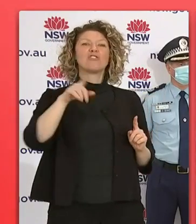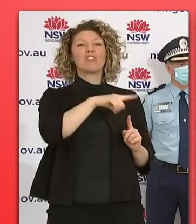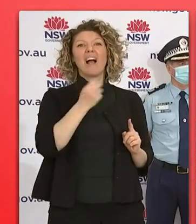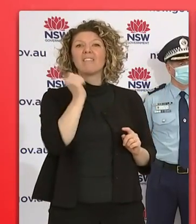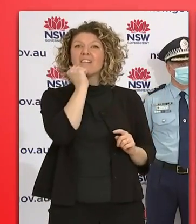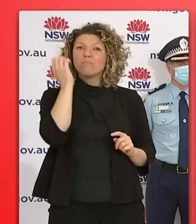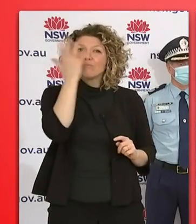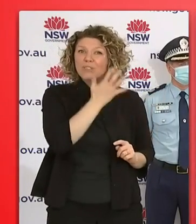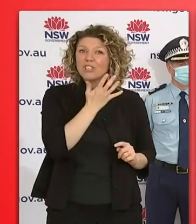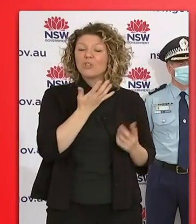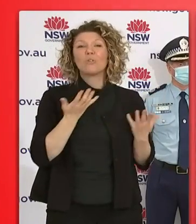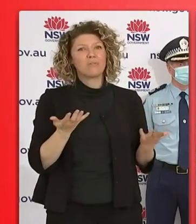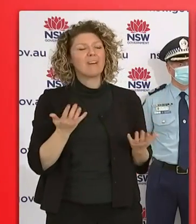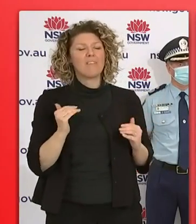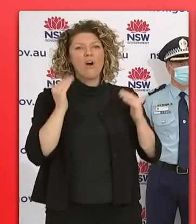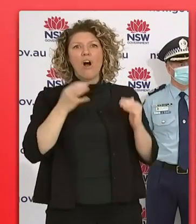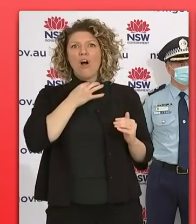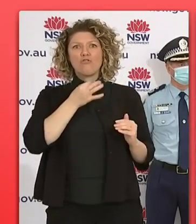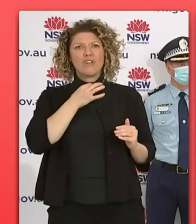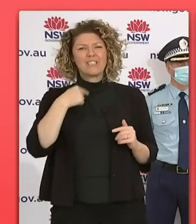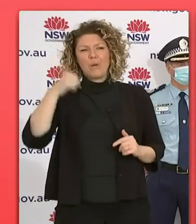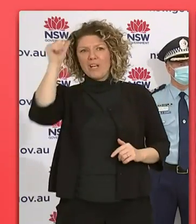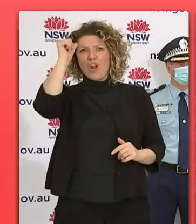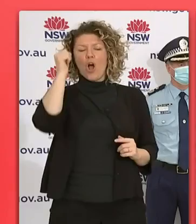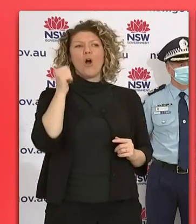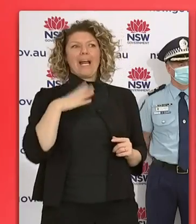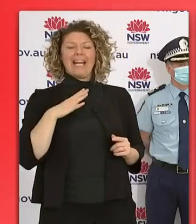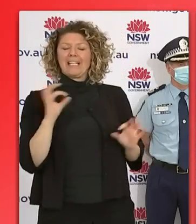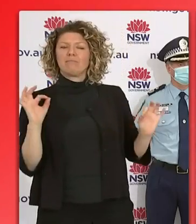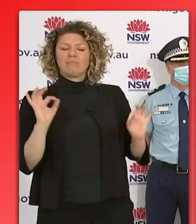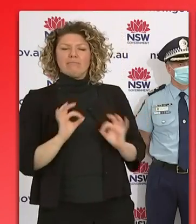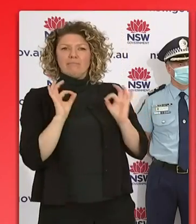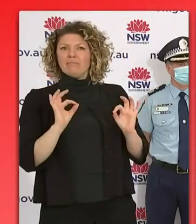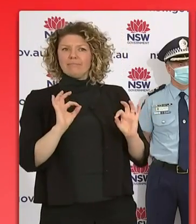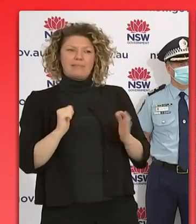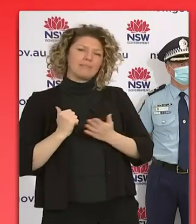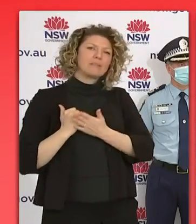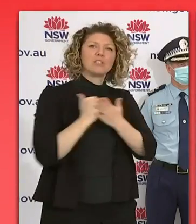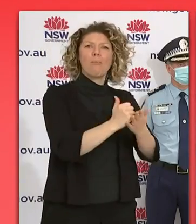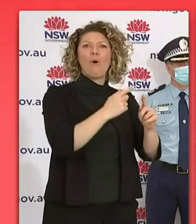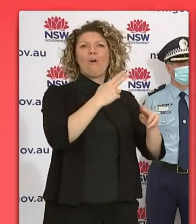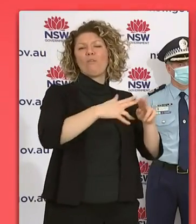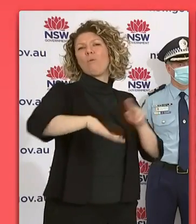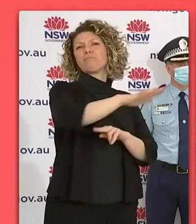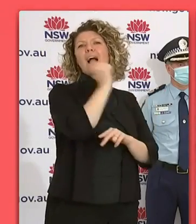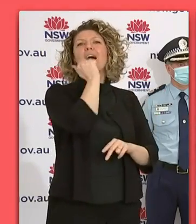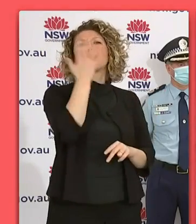Aboriginal, uh, communities. And we're particularly conscious of being able to best support, um, our Aboriginal communities, um, during this time. How